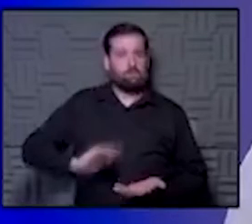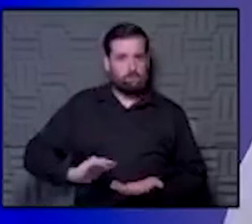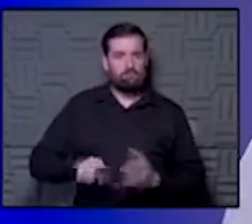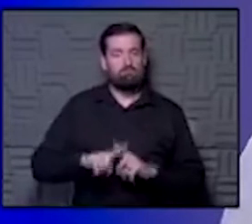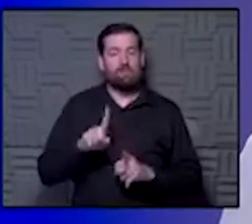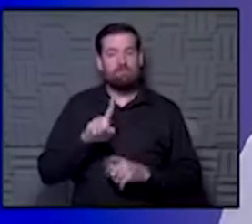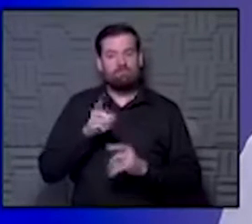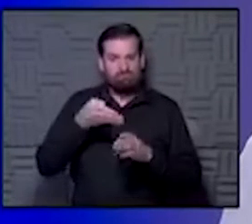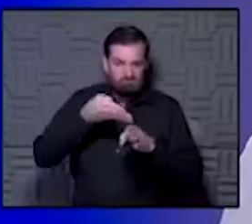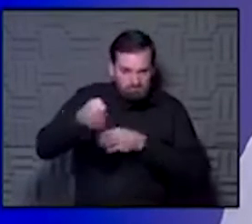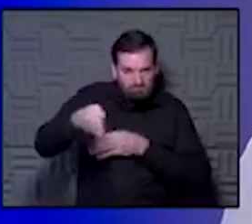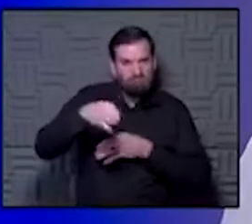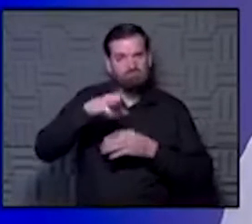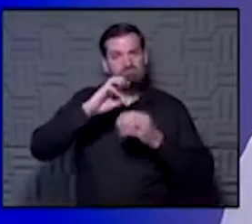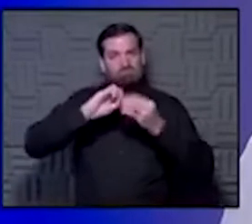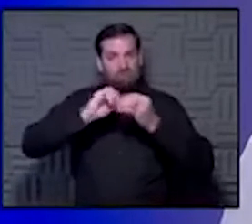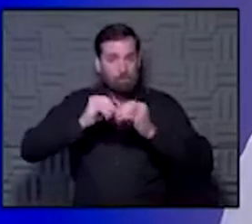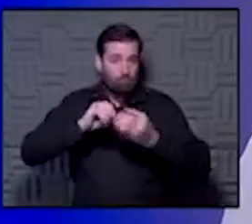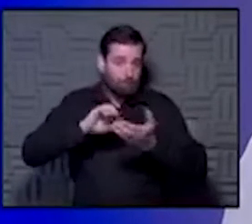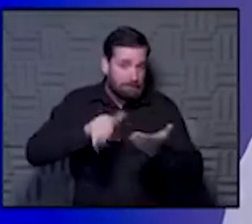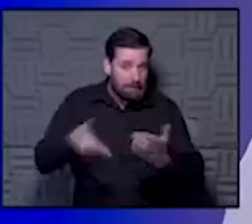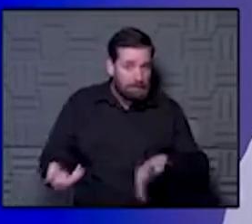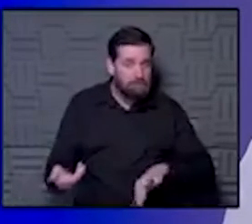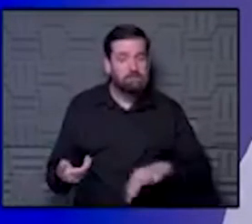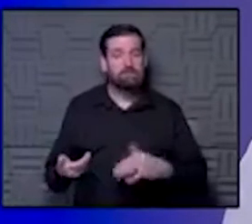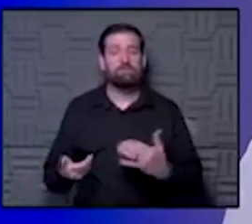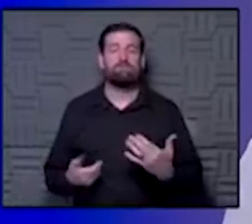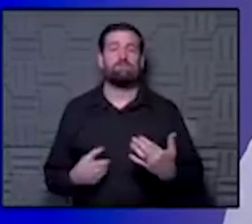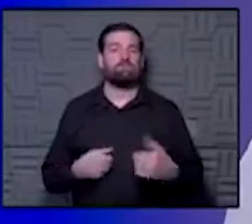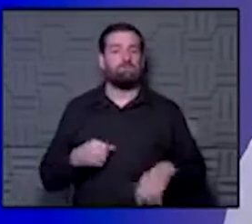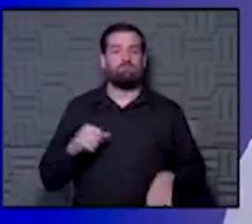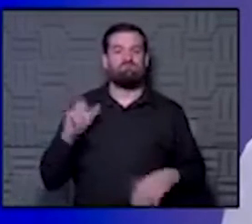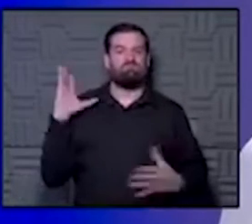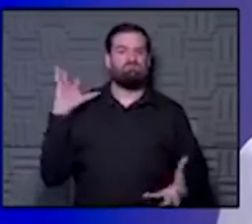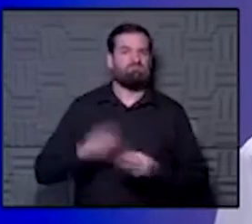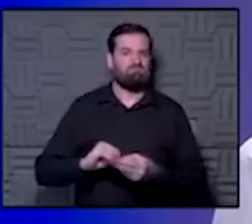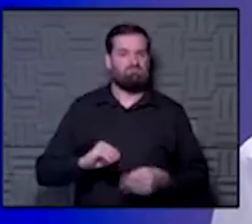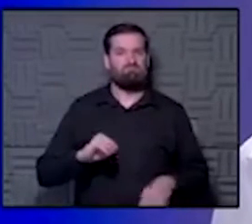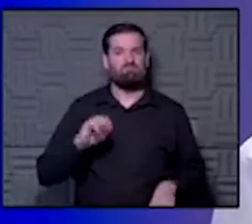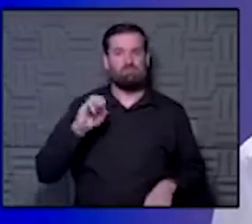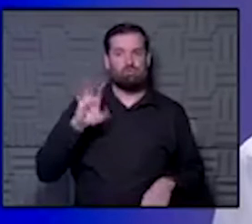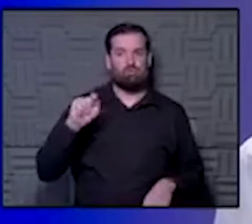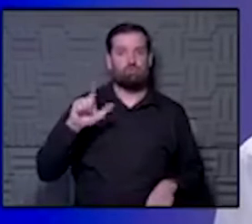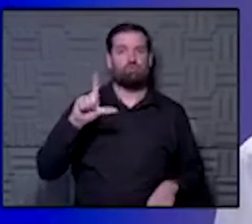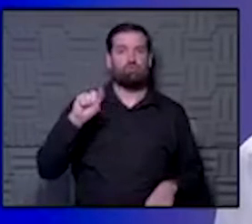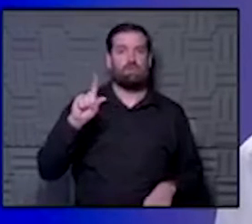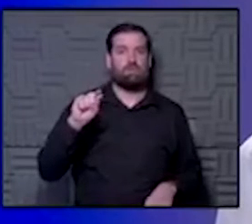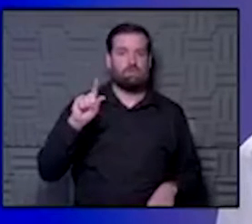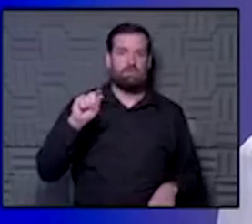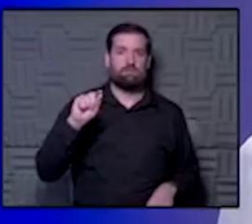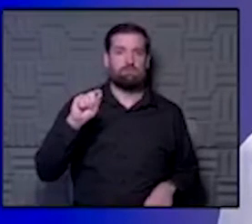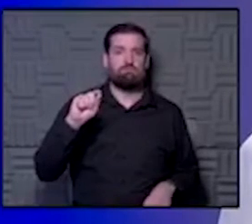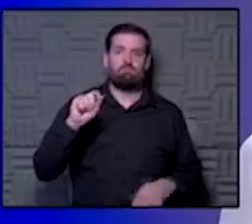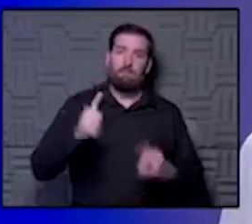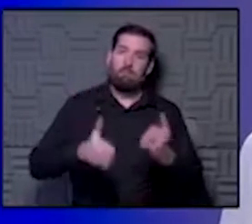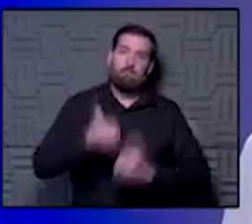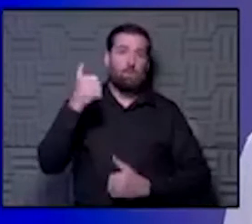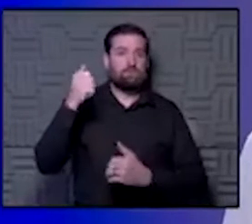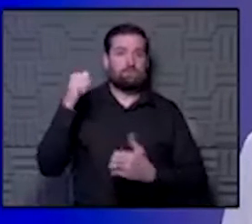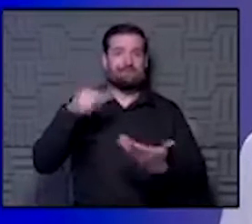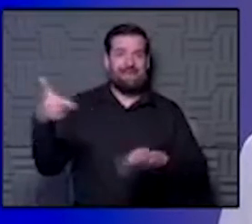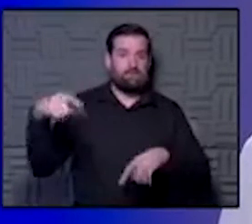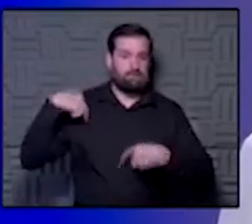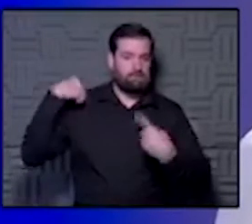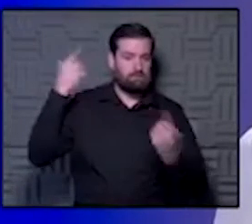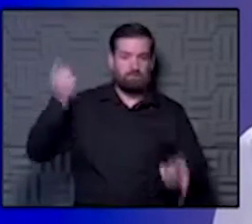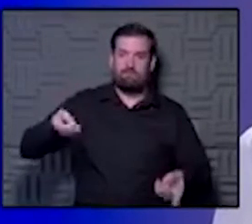pure number, we've had 20 deaths already in October, and that is the most deaths of any month since